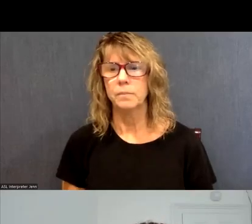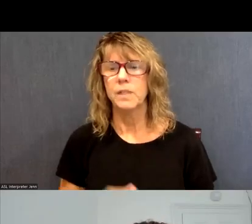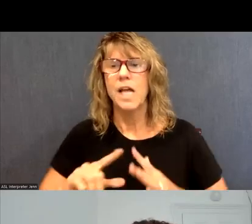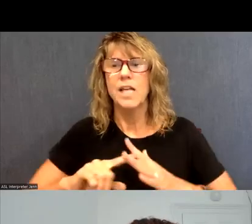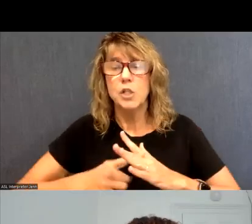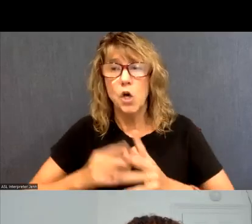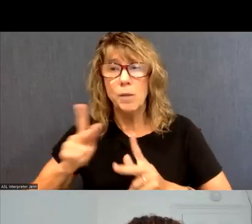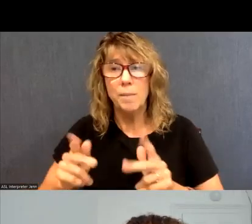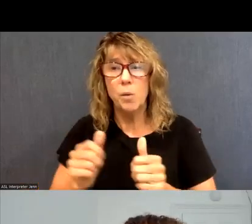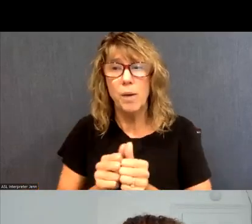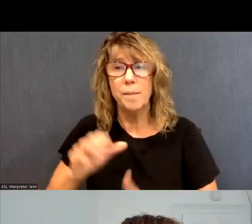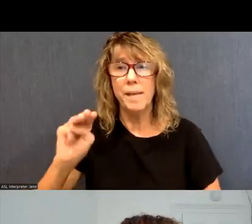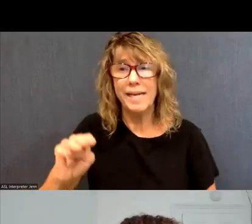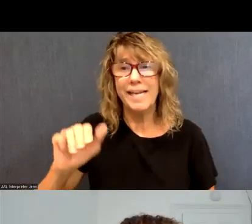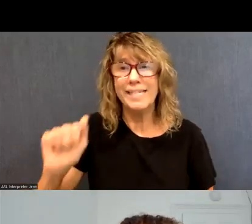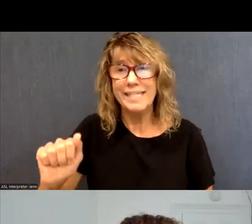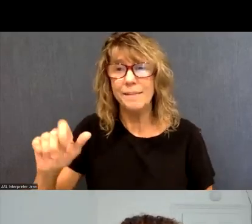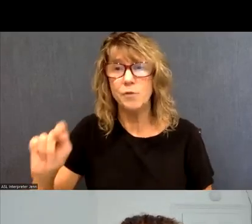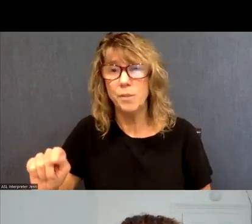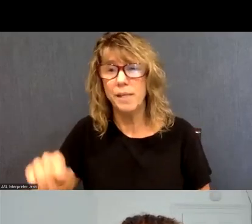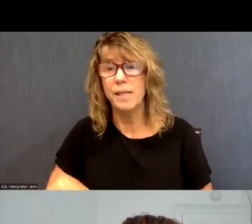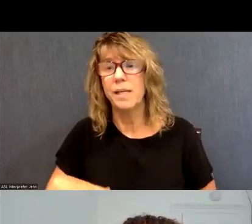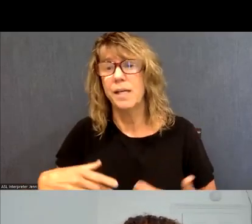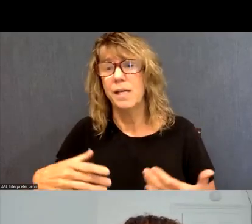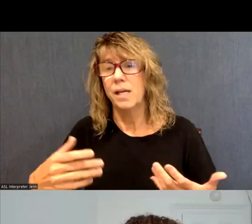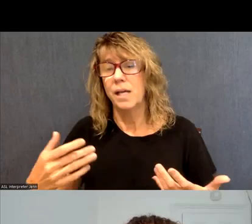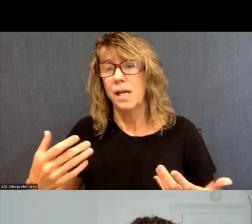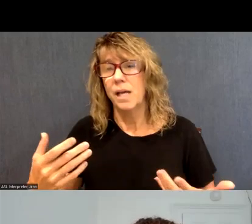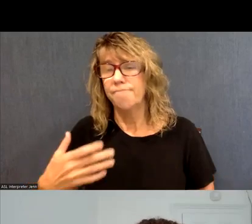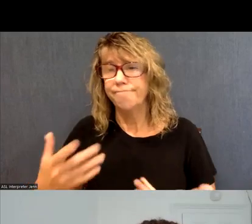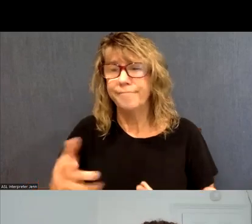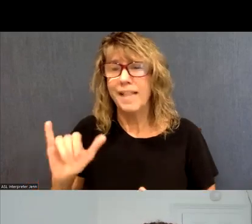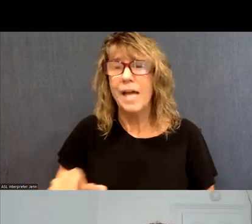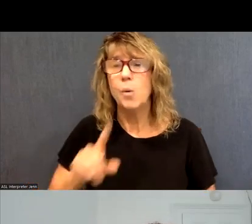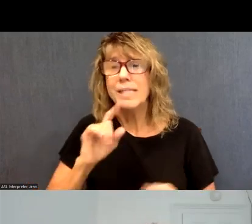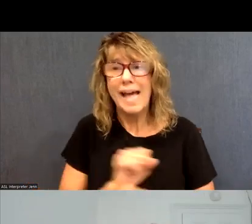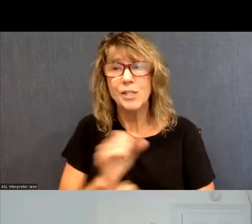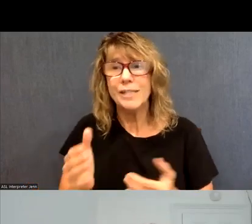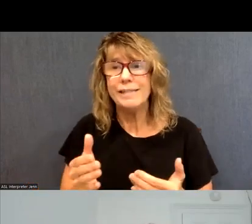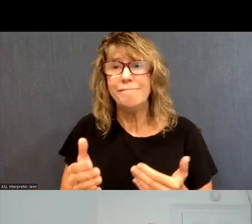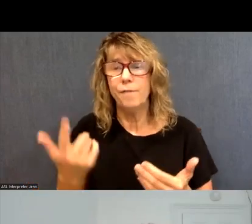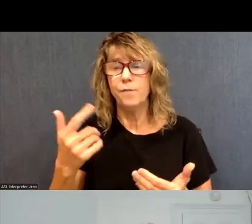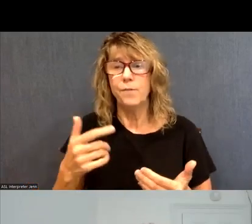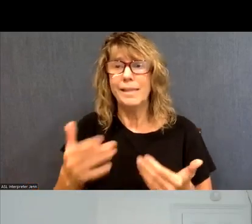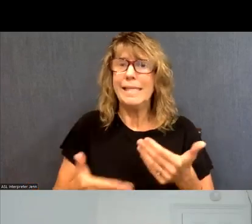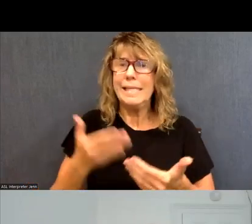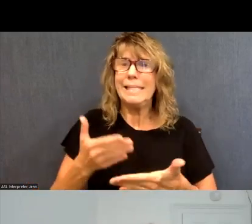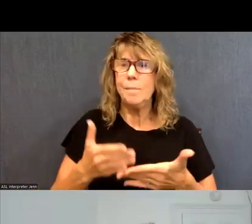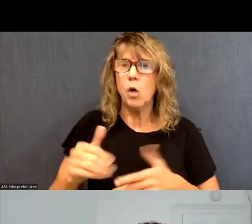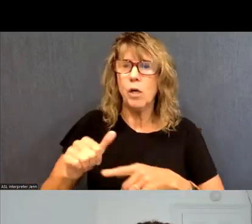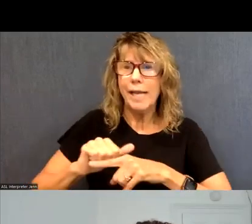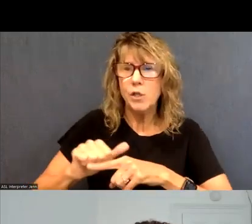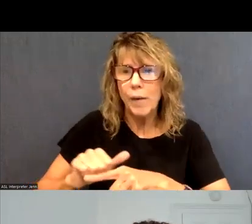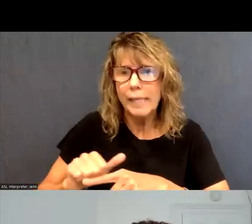you know, Medicaid assisted treatment, like, you know, like suboxone, for example, that was actually the easiest part, like, you know, training